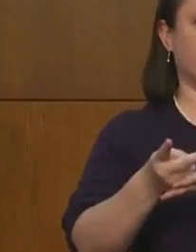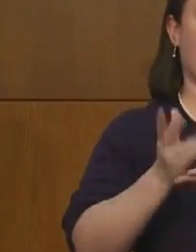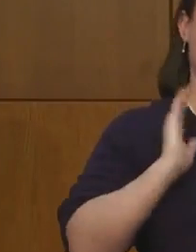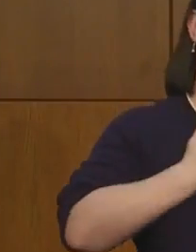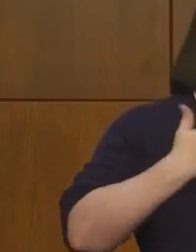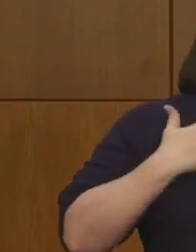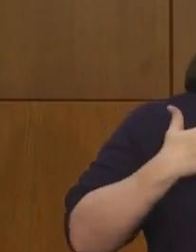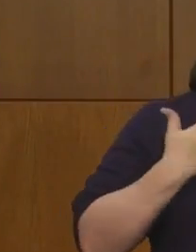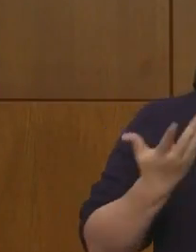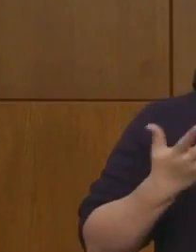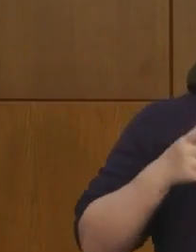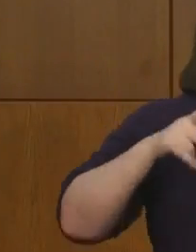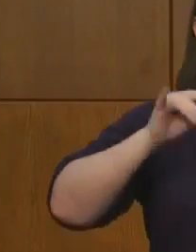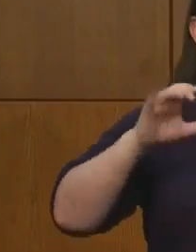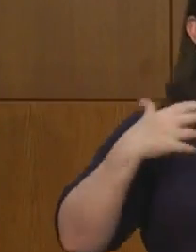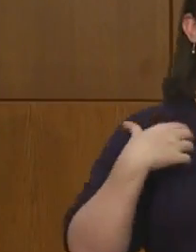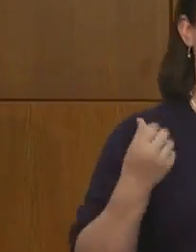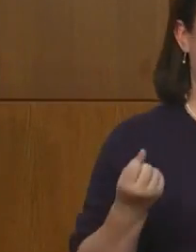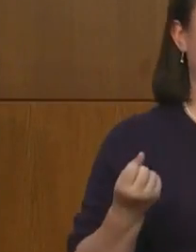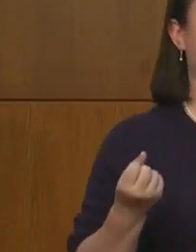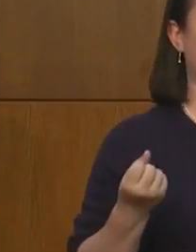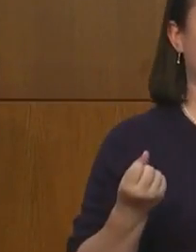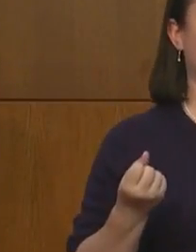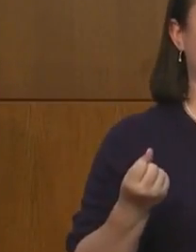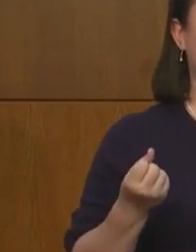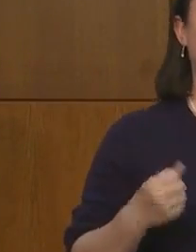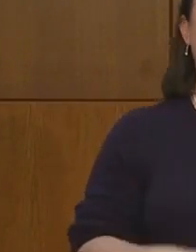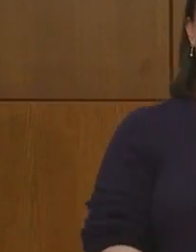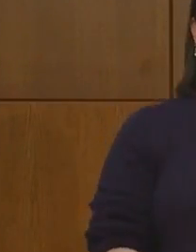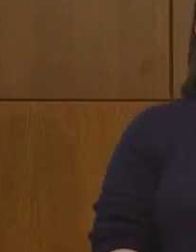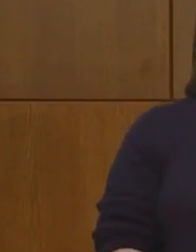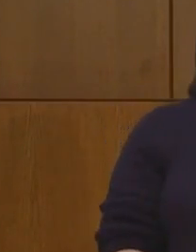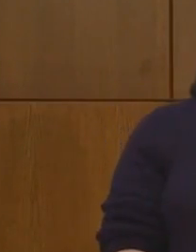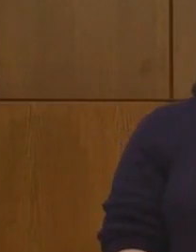health. We also recognize that has major implications.